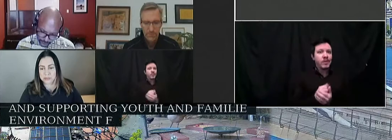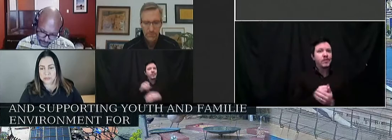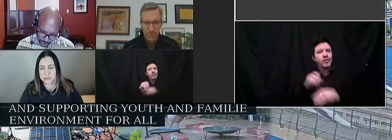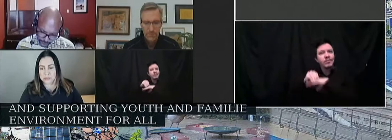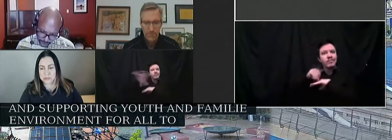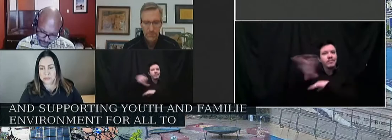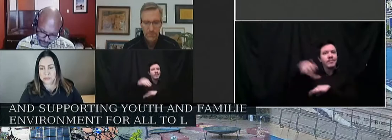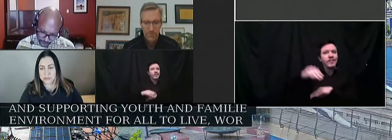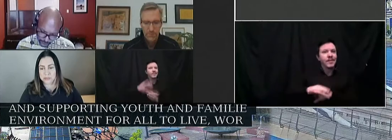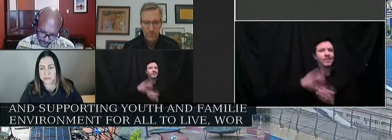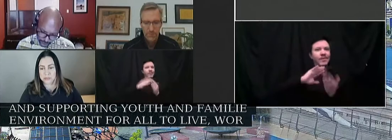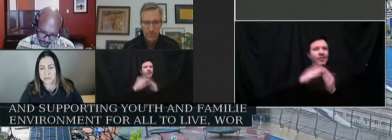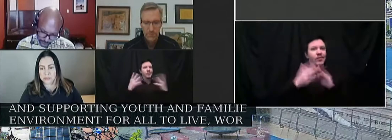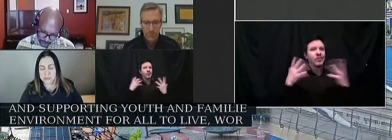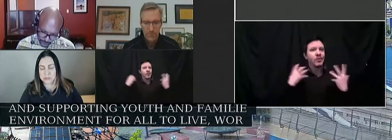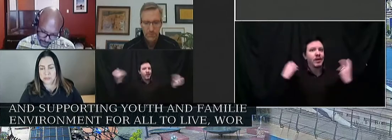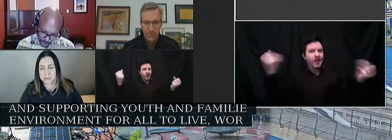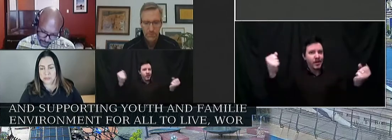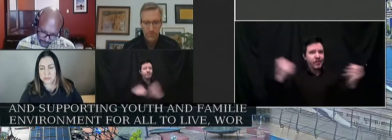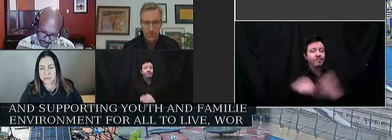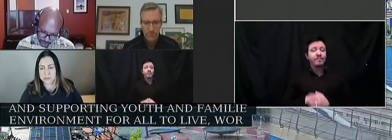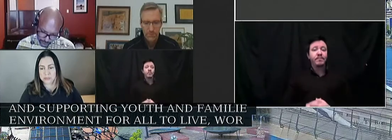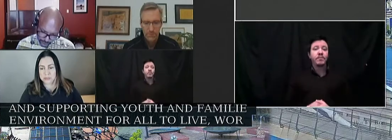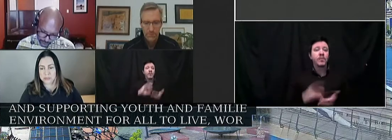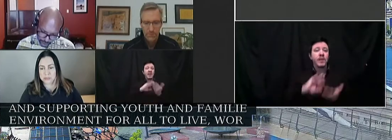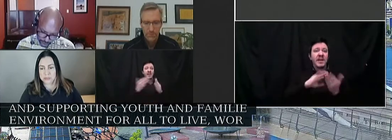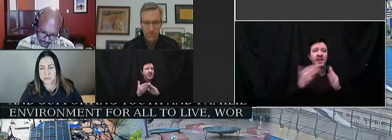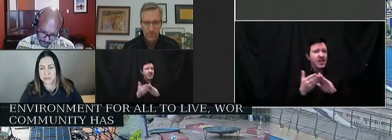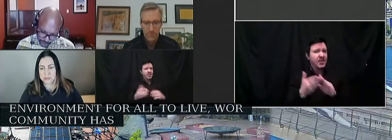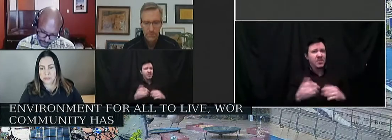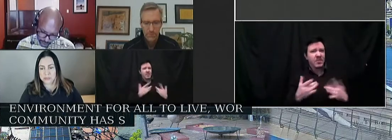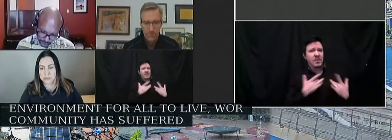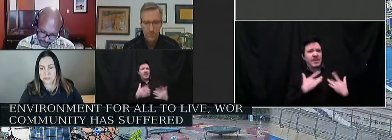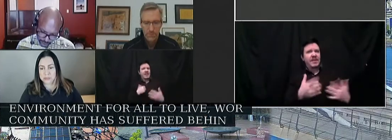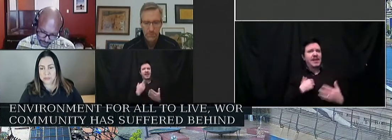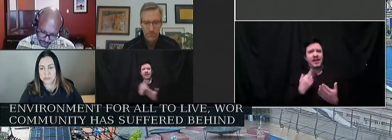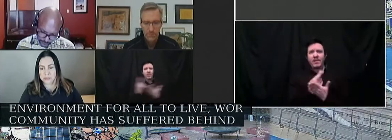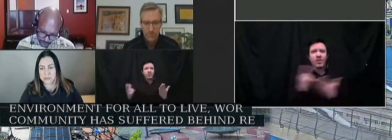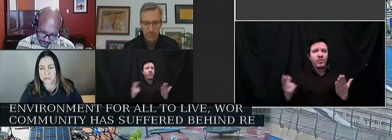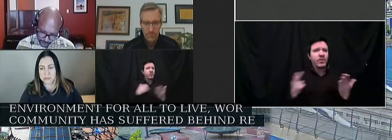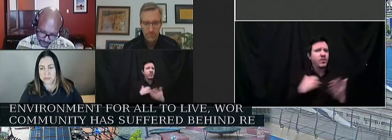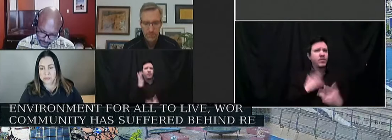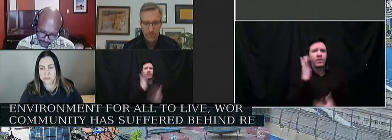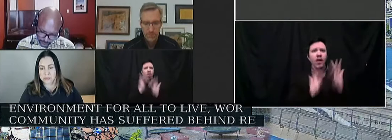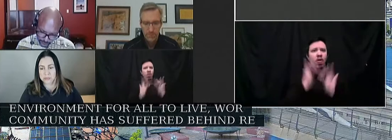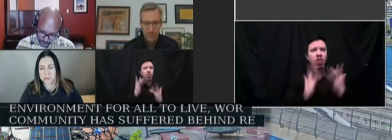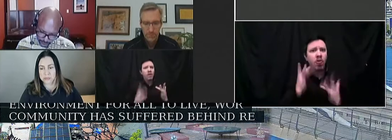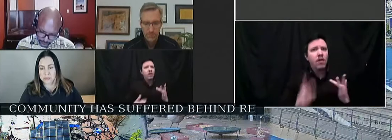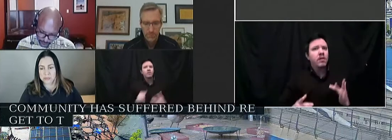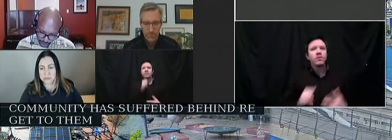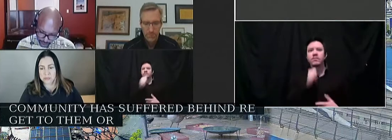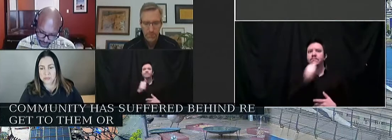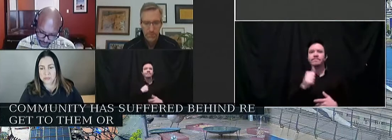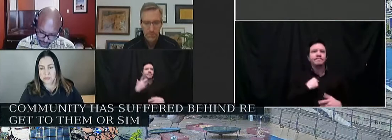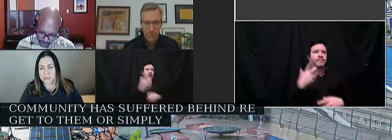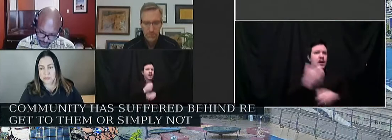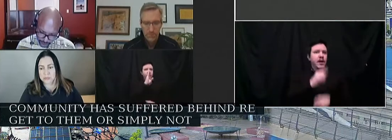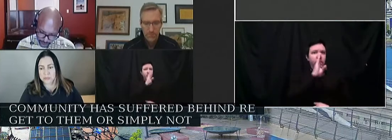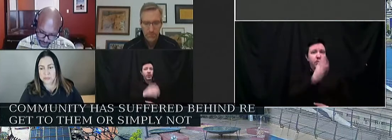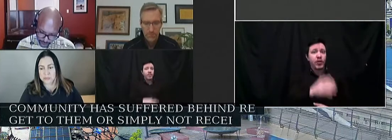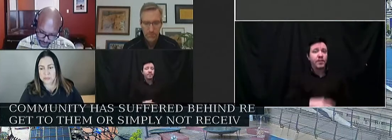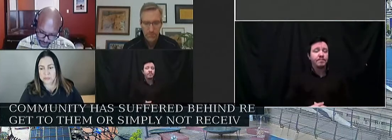work, and play in a healthy way. Community has suffered behind resources either taking too long to get to them or simply not receiving them directly.